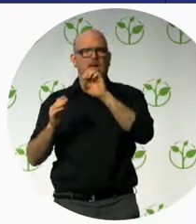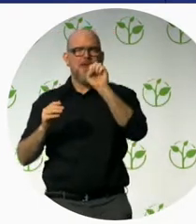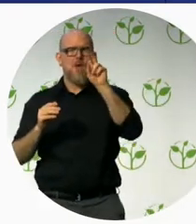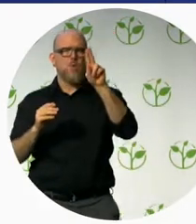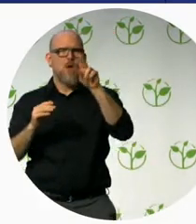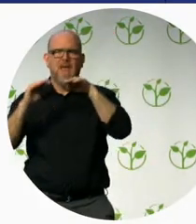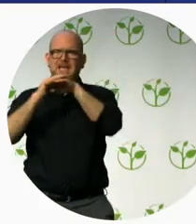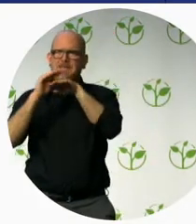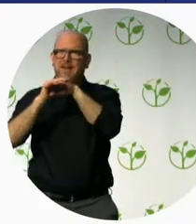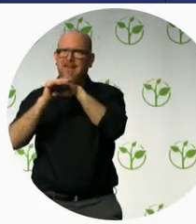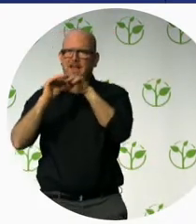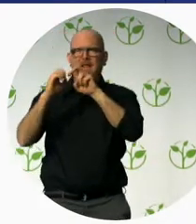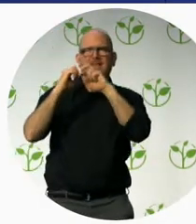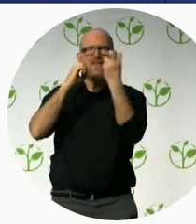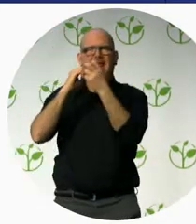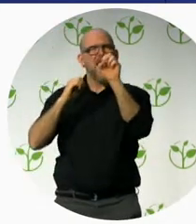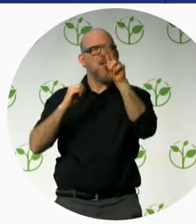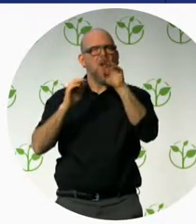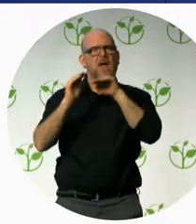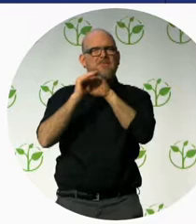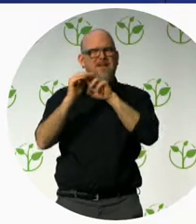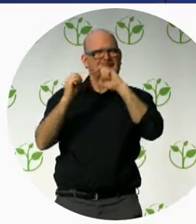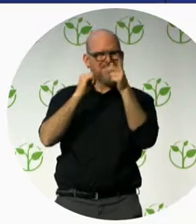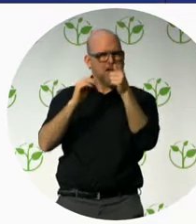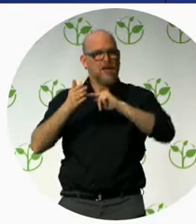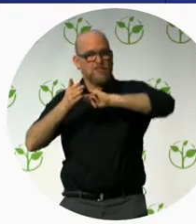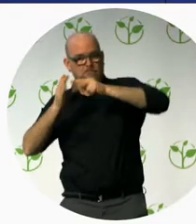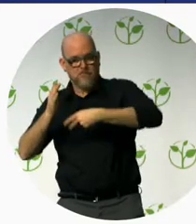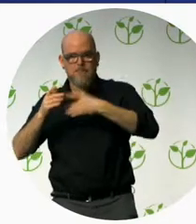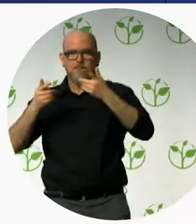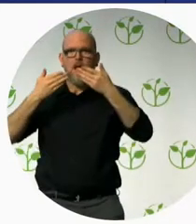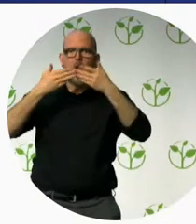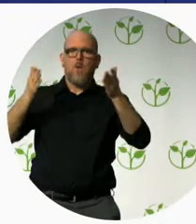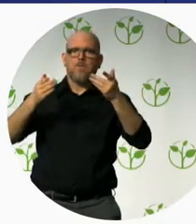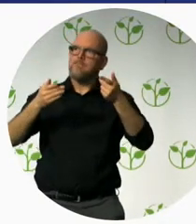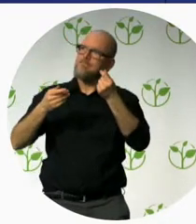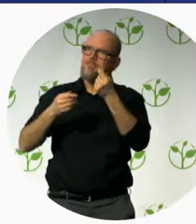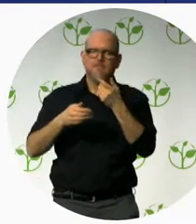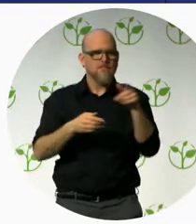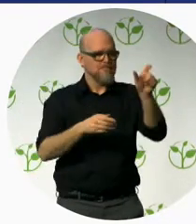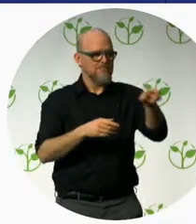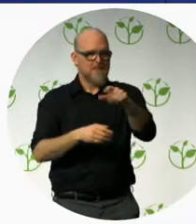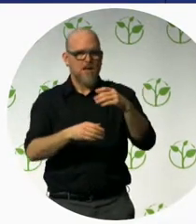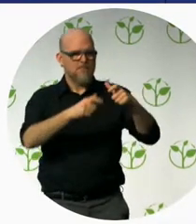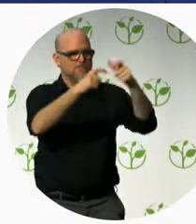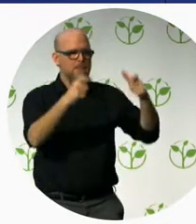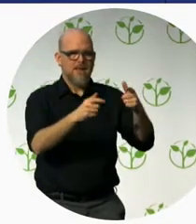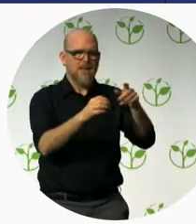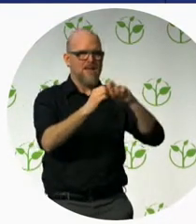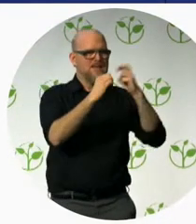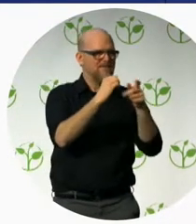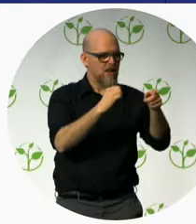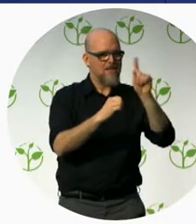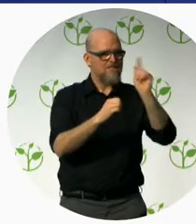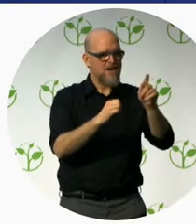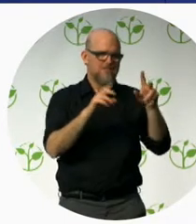and services on the internal market, is currently being prepared. This much needed regulation is the source of much